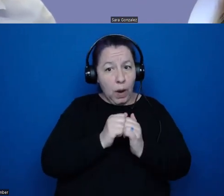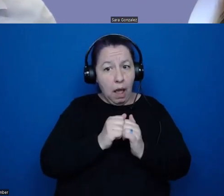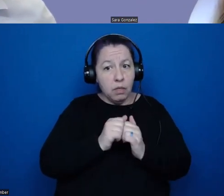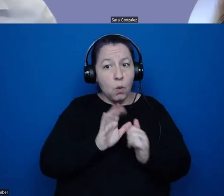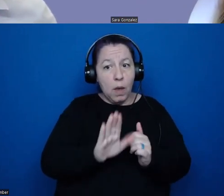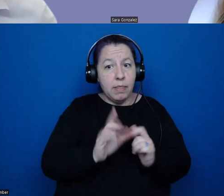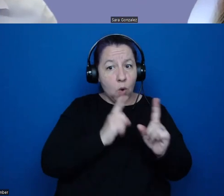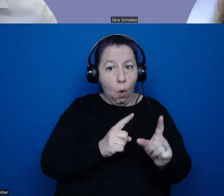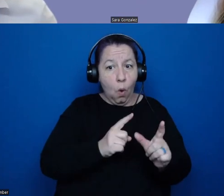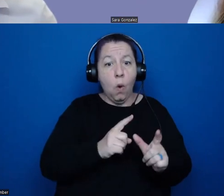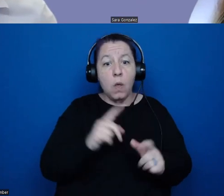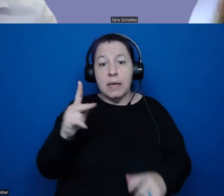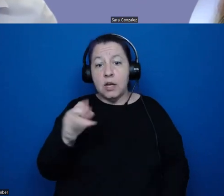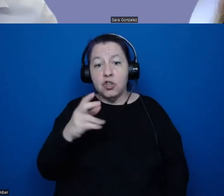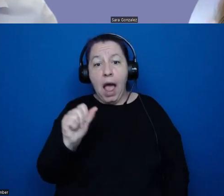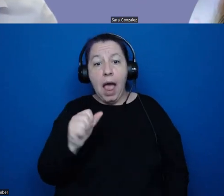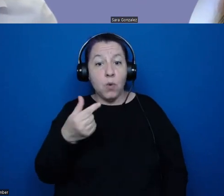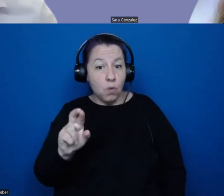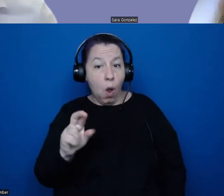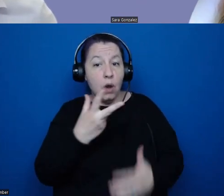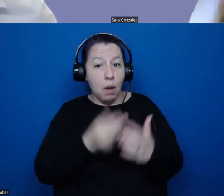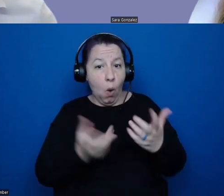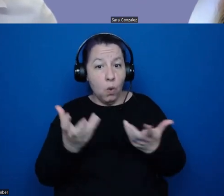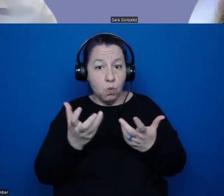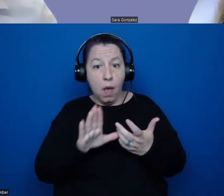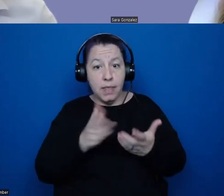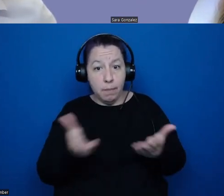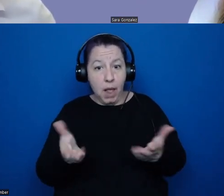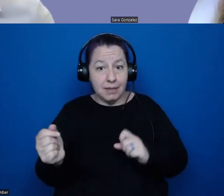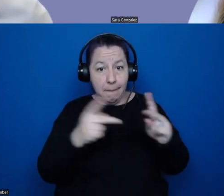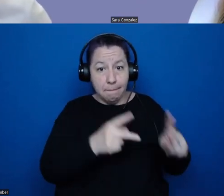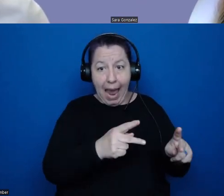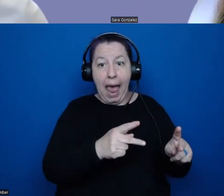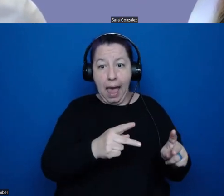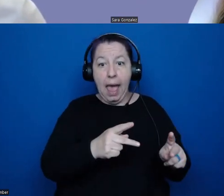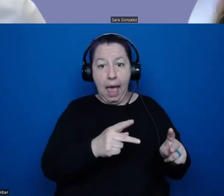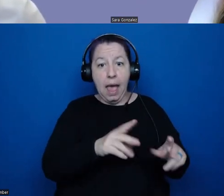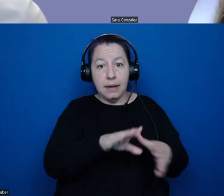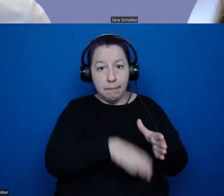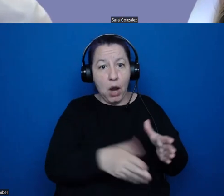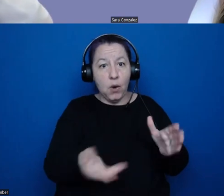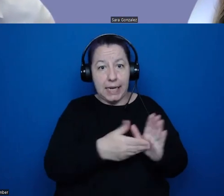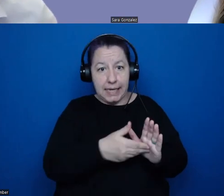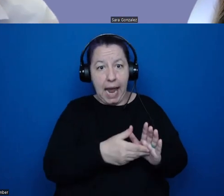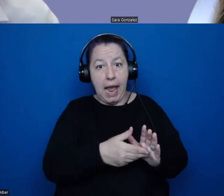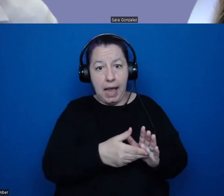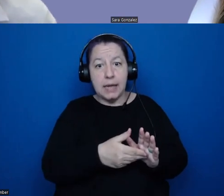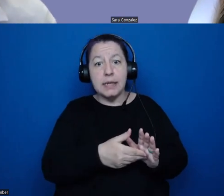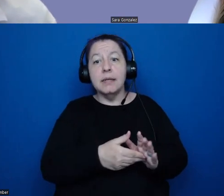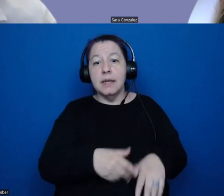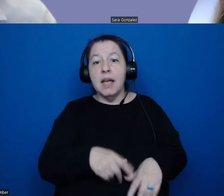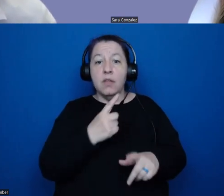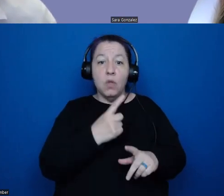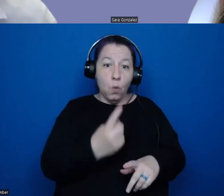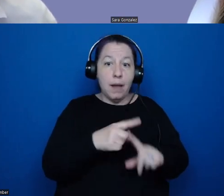of Kashia and Grand Ronde. They both want those those belongings reburied and placed within their original one by one meter